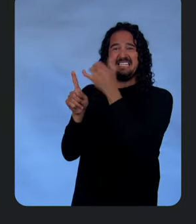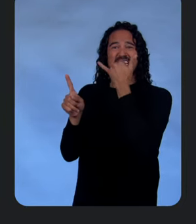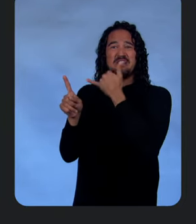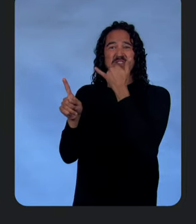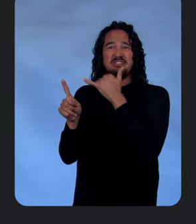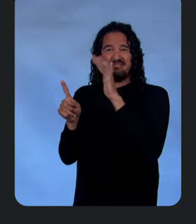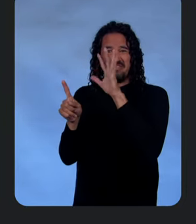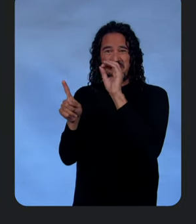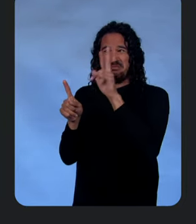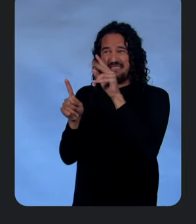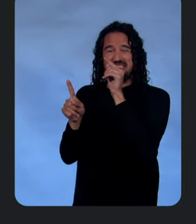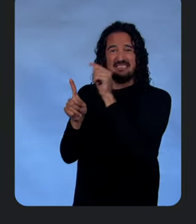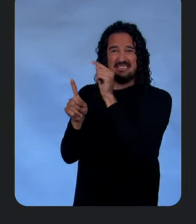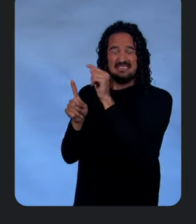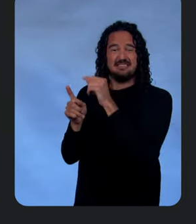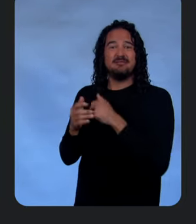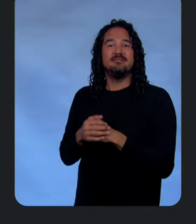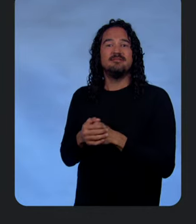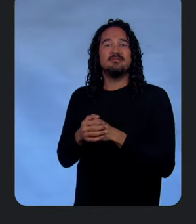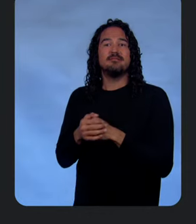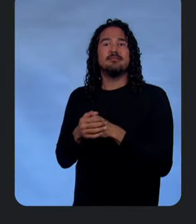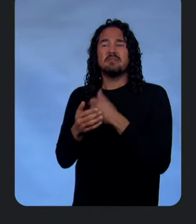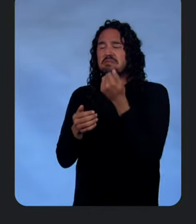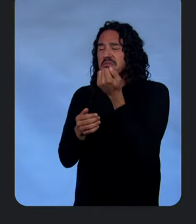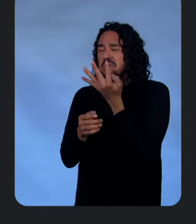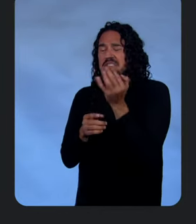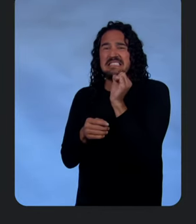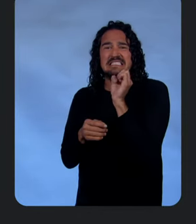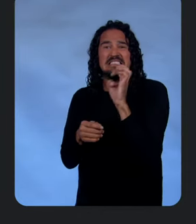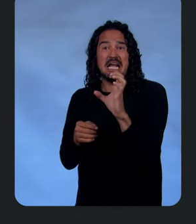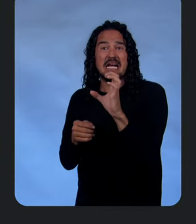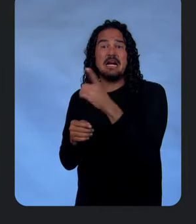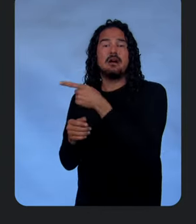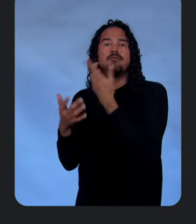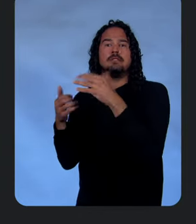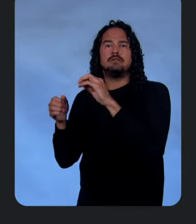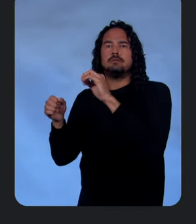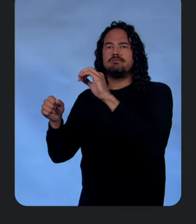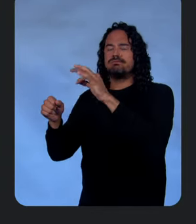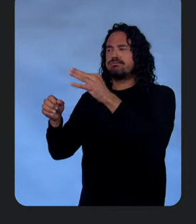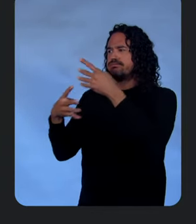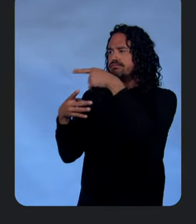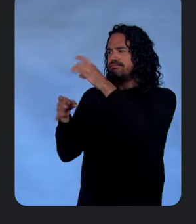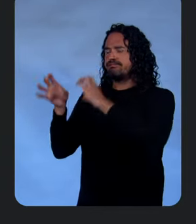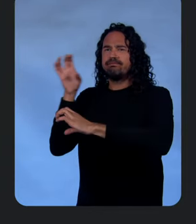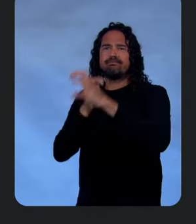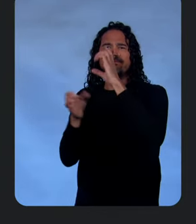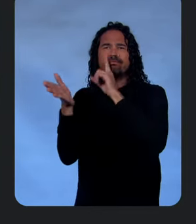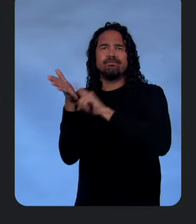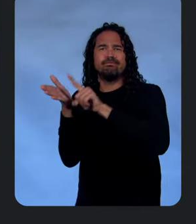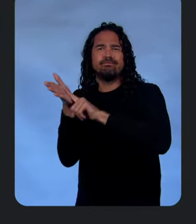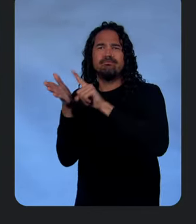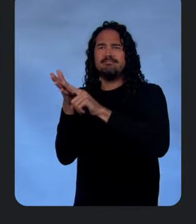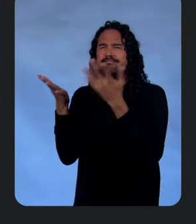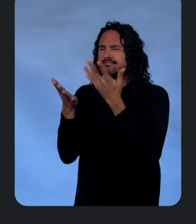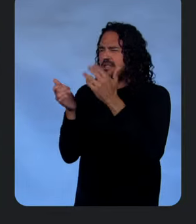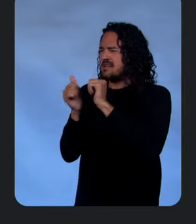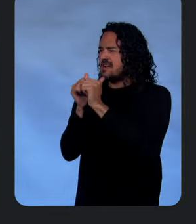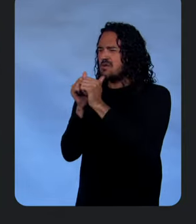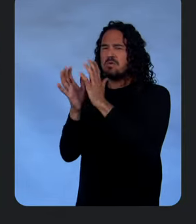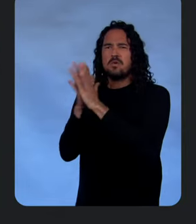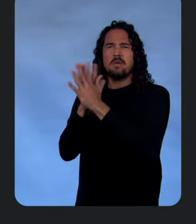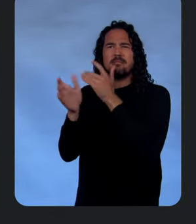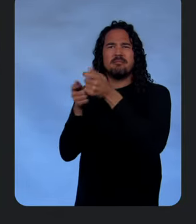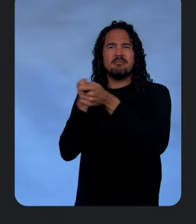And what's going to happen after a few seconds is Gemini is going to start doing the things about figuring out what's going on with all of my network paths and, quite frankly,